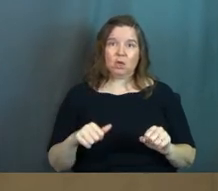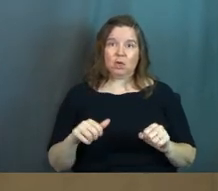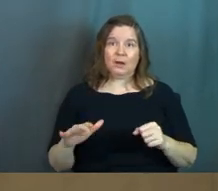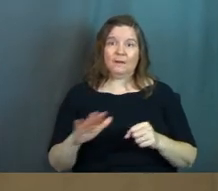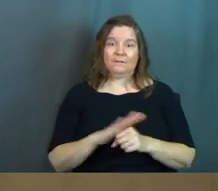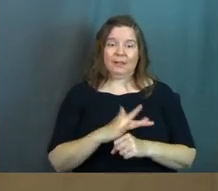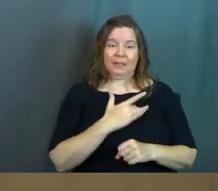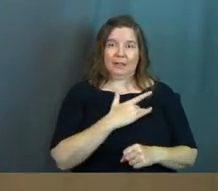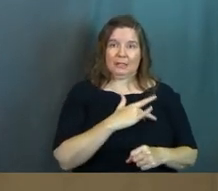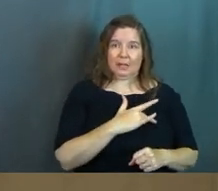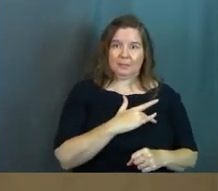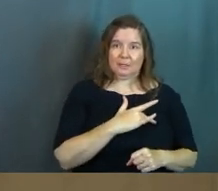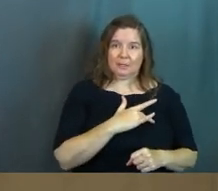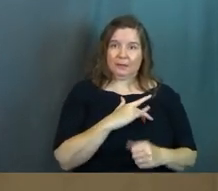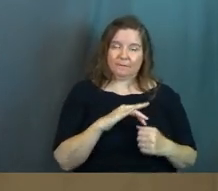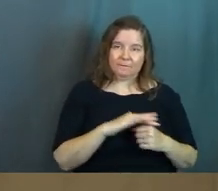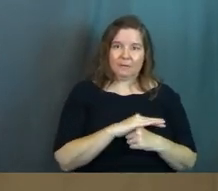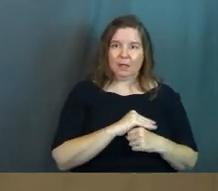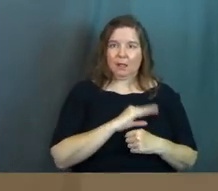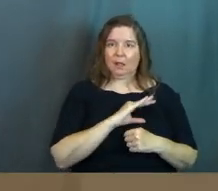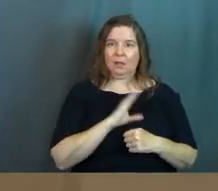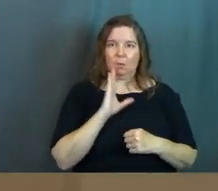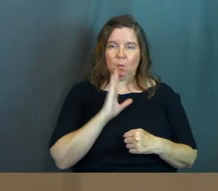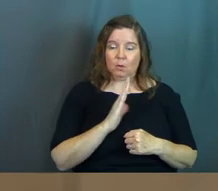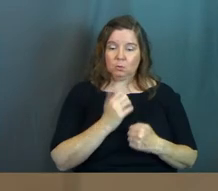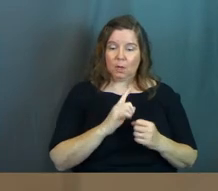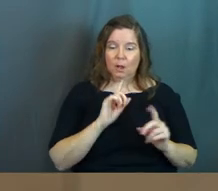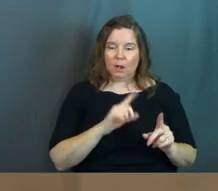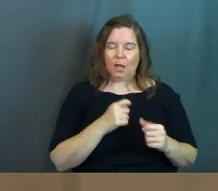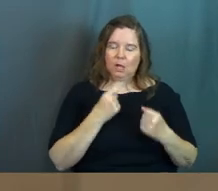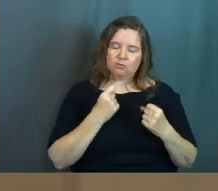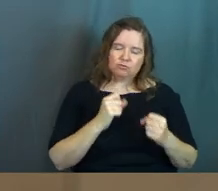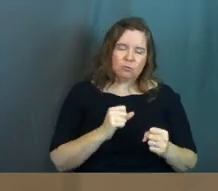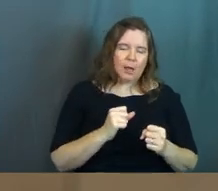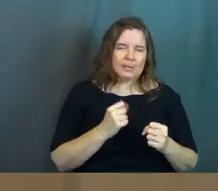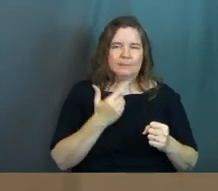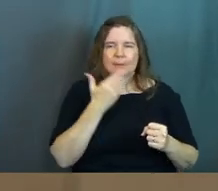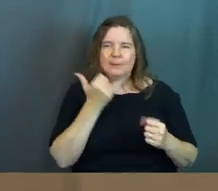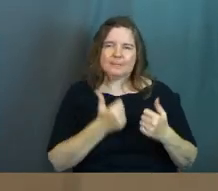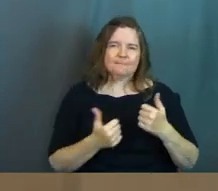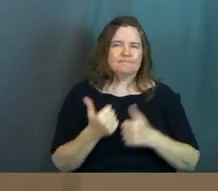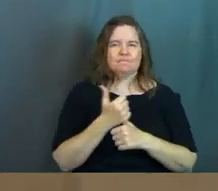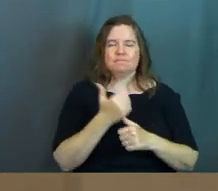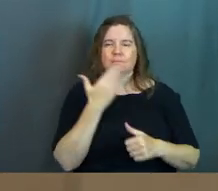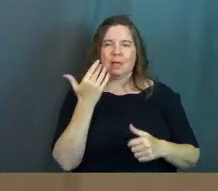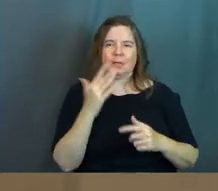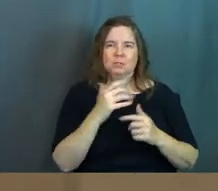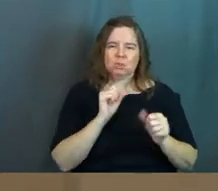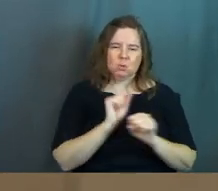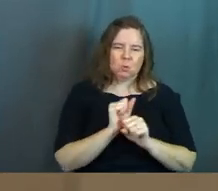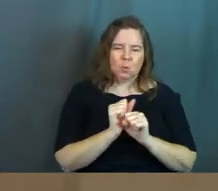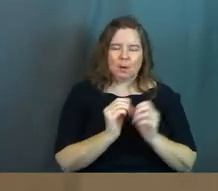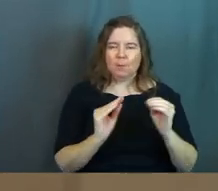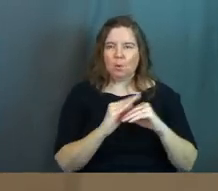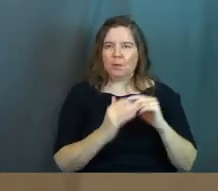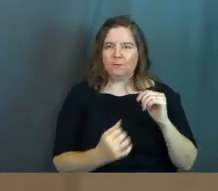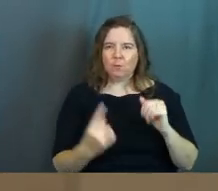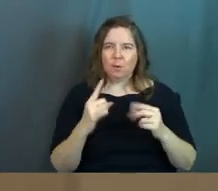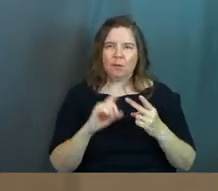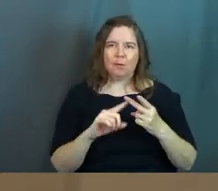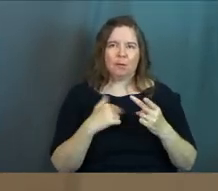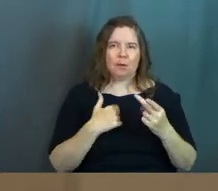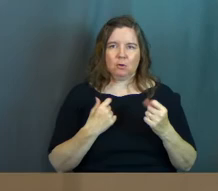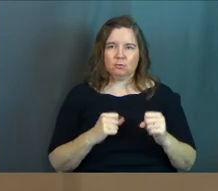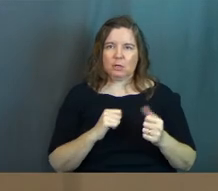fill this emptiness that I had. So everywhere I went, I strived to be the best. I strived to outwork everyone. I